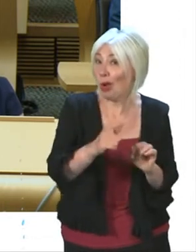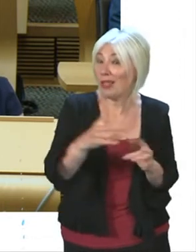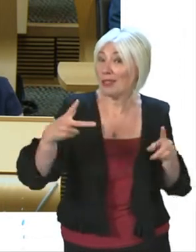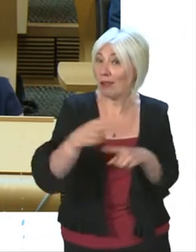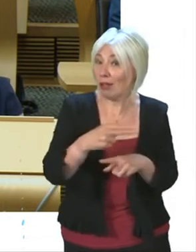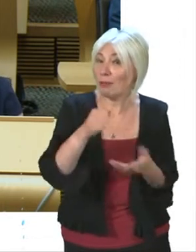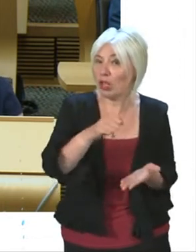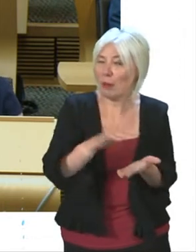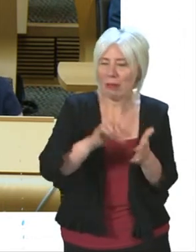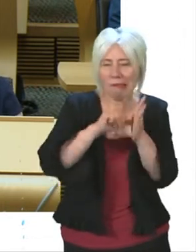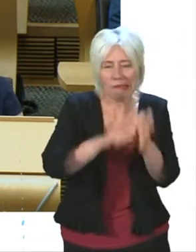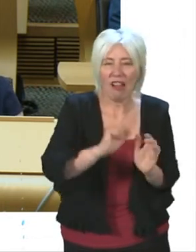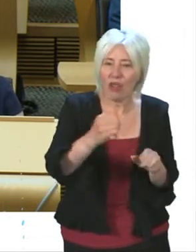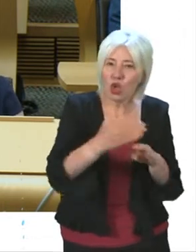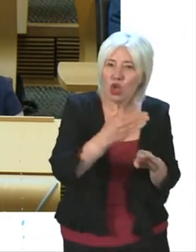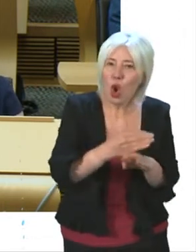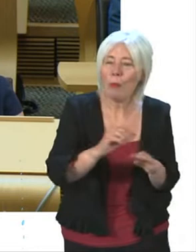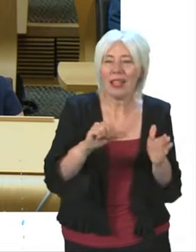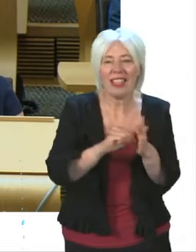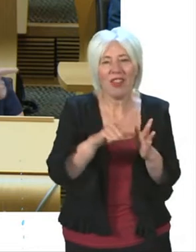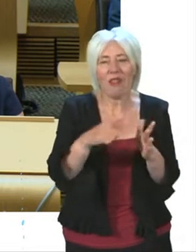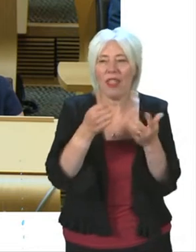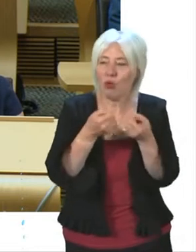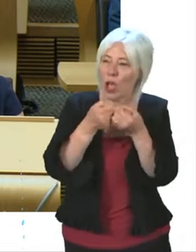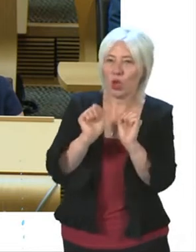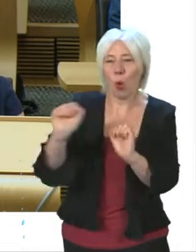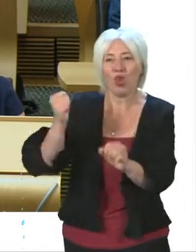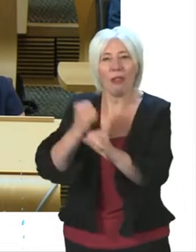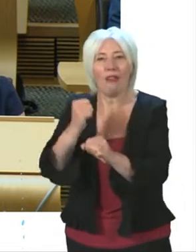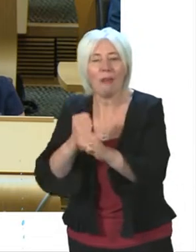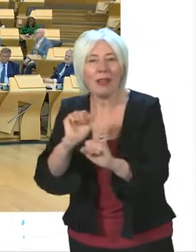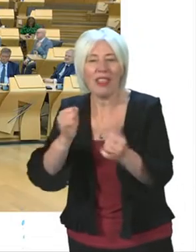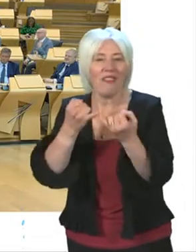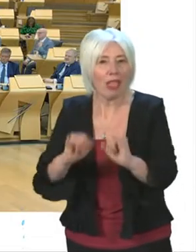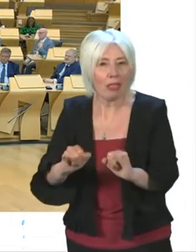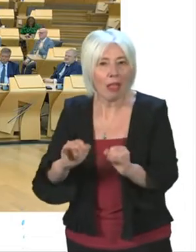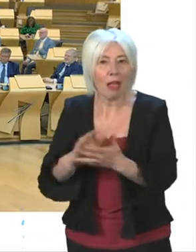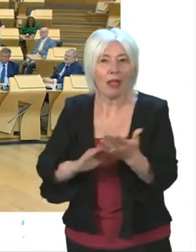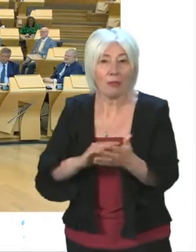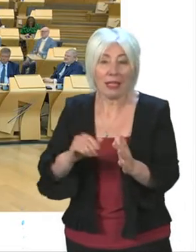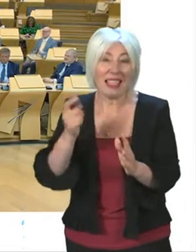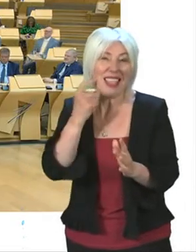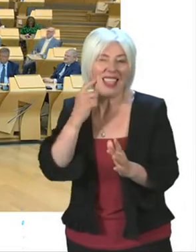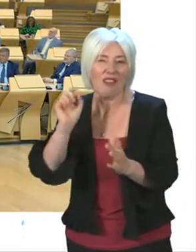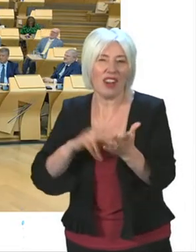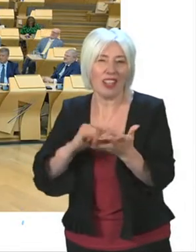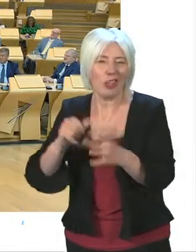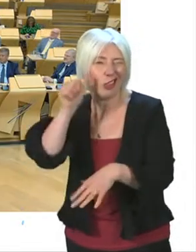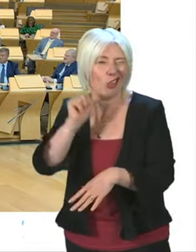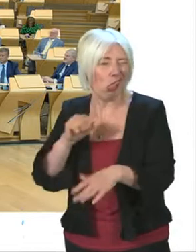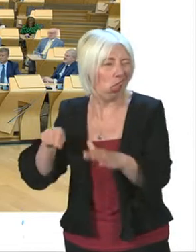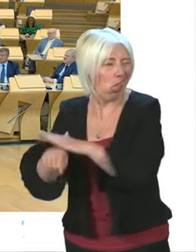It makes it harder for them to expose this government's failures. And it makes it easier for her to get away with it. First Minister, I